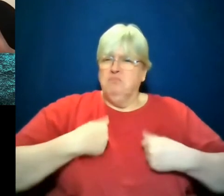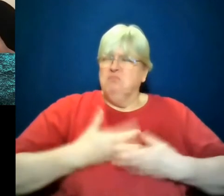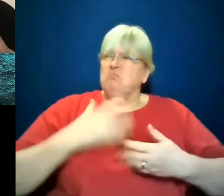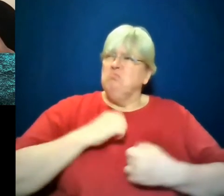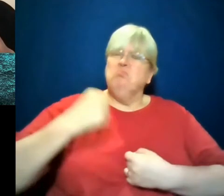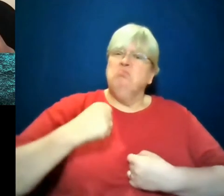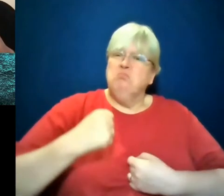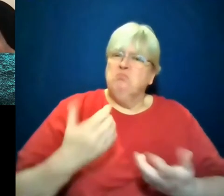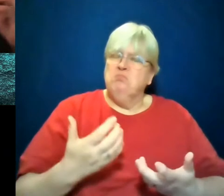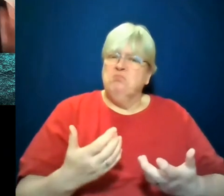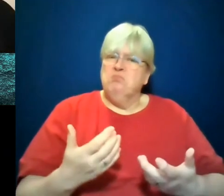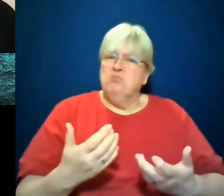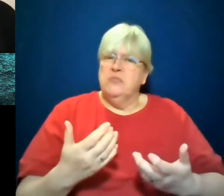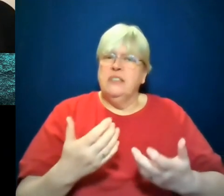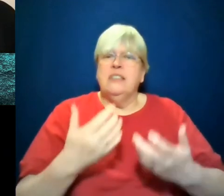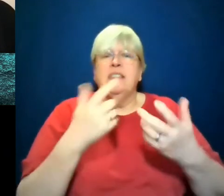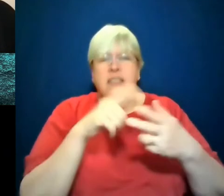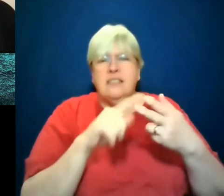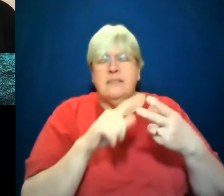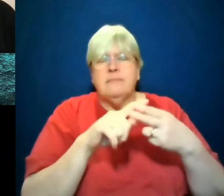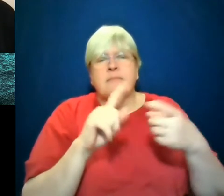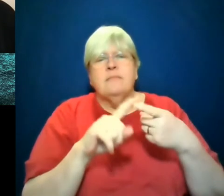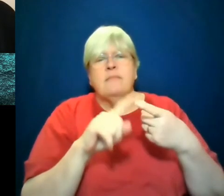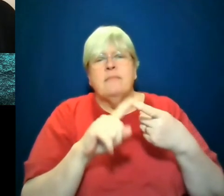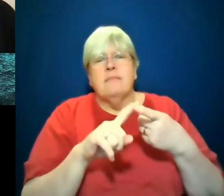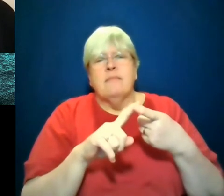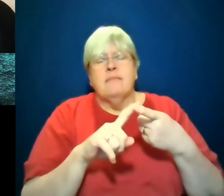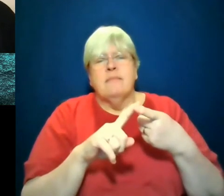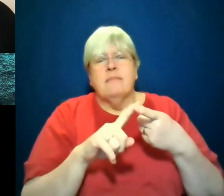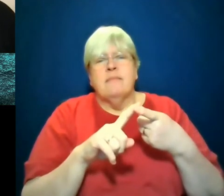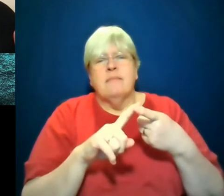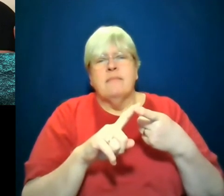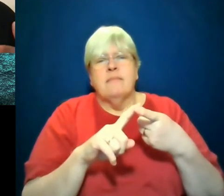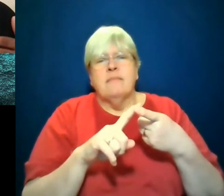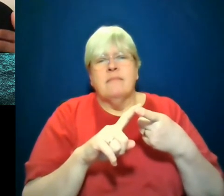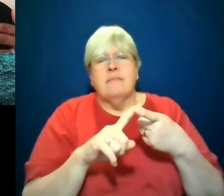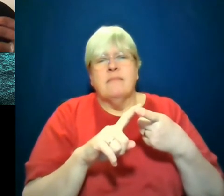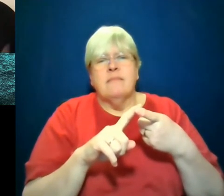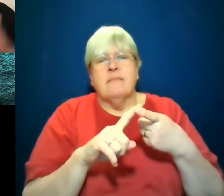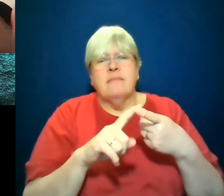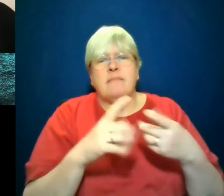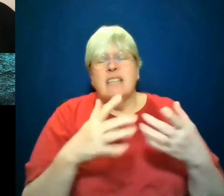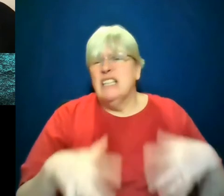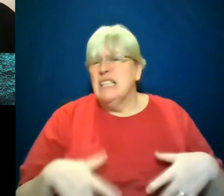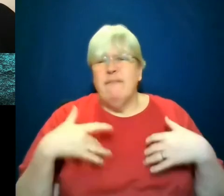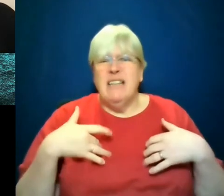There's two parts that I want to talk about. One is just, that is, again, this feeling of white folks feeling like they had